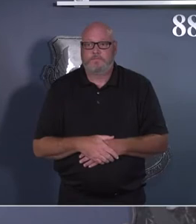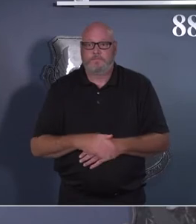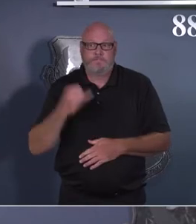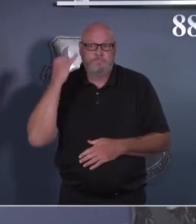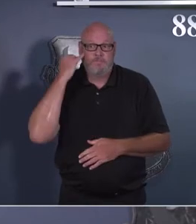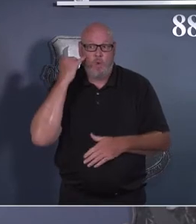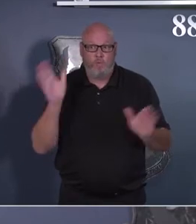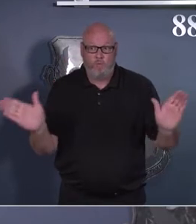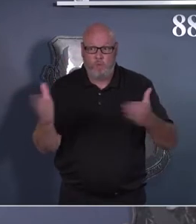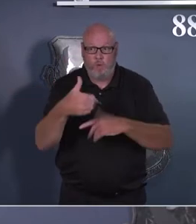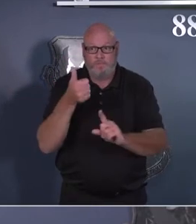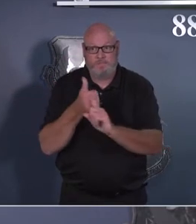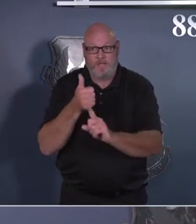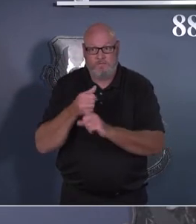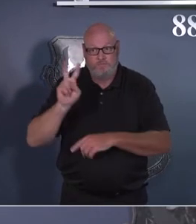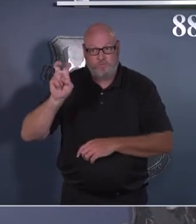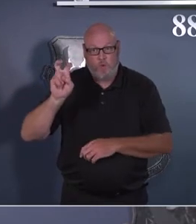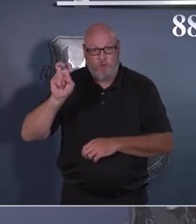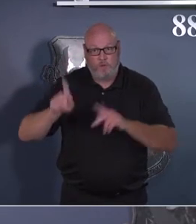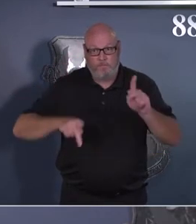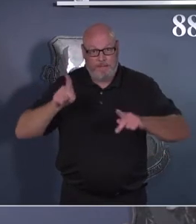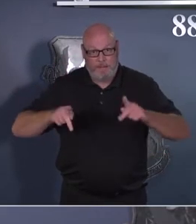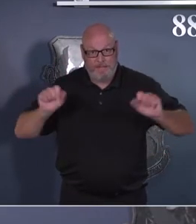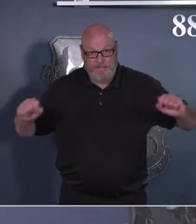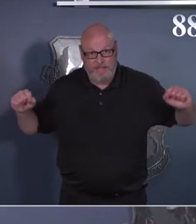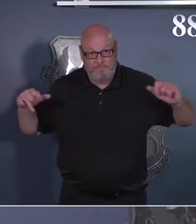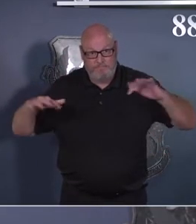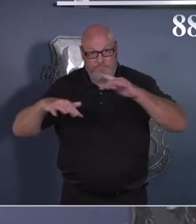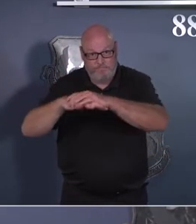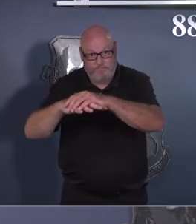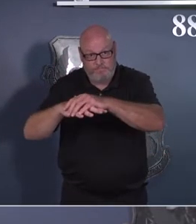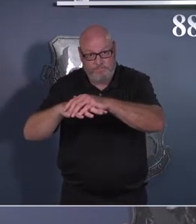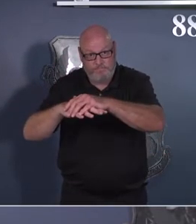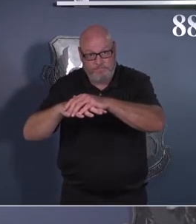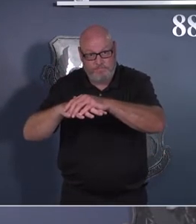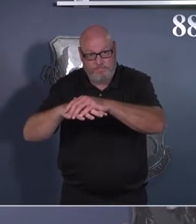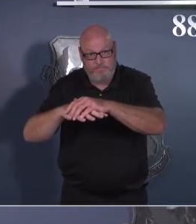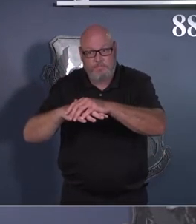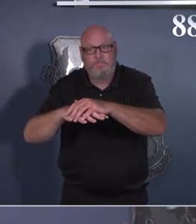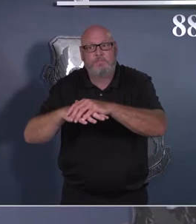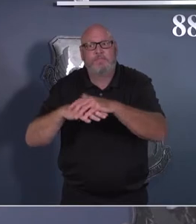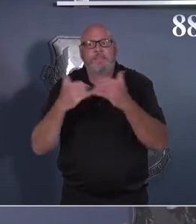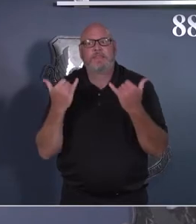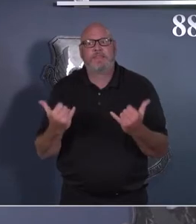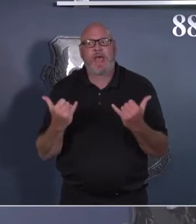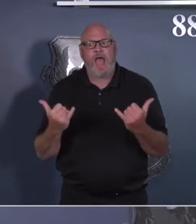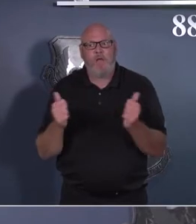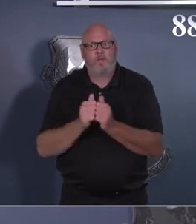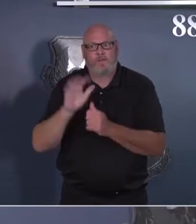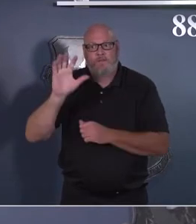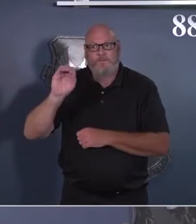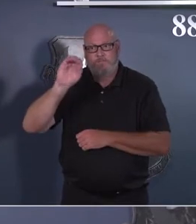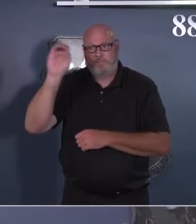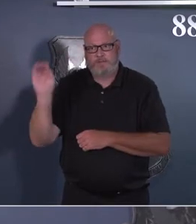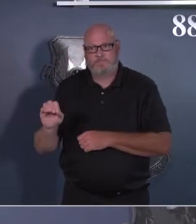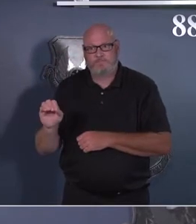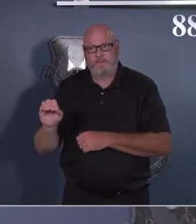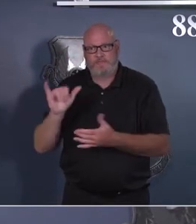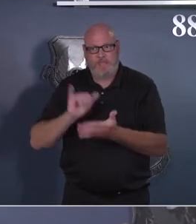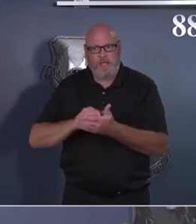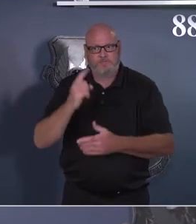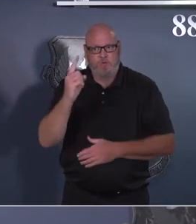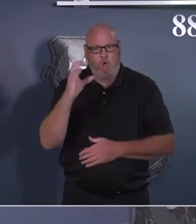people in that room come into play. All right. so that's the difference between 50% occupancy or no more than 50 for large gatherings.